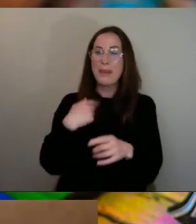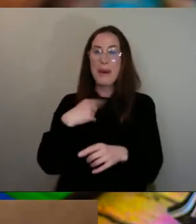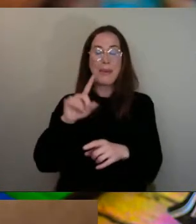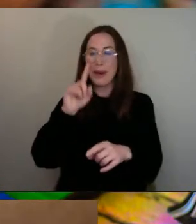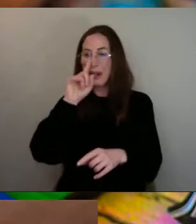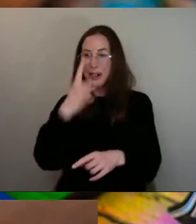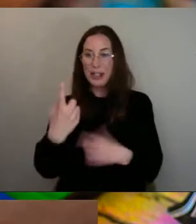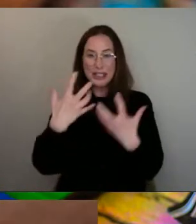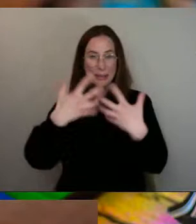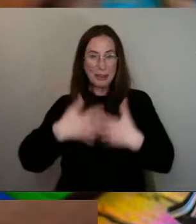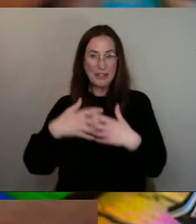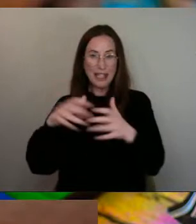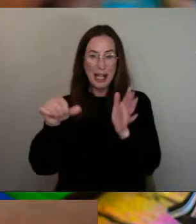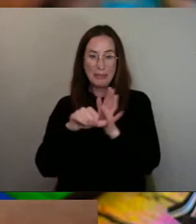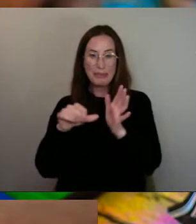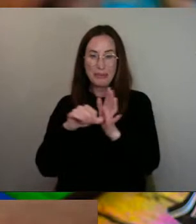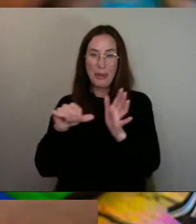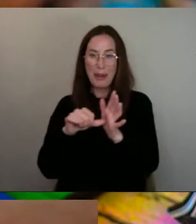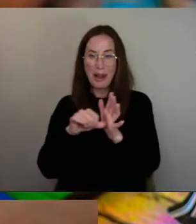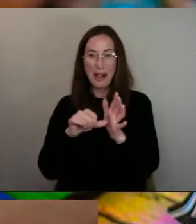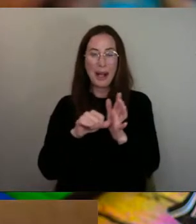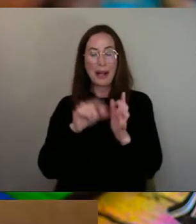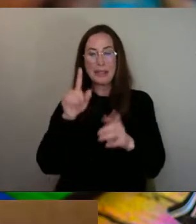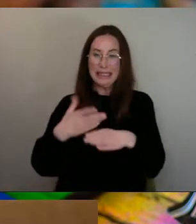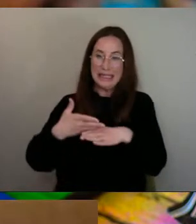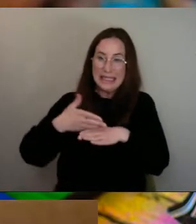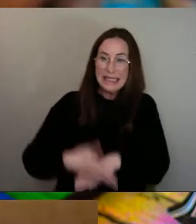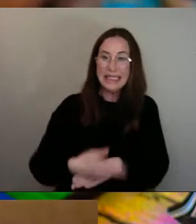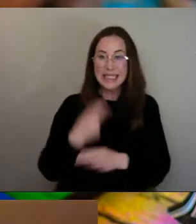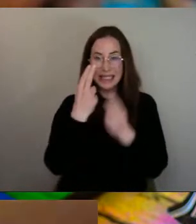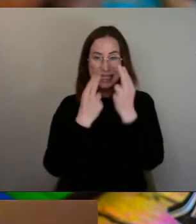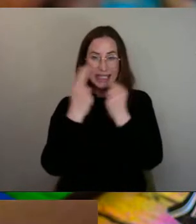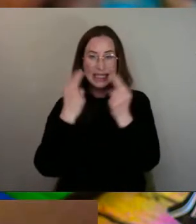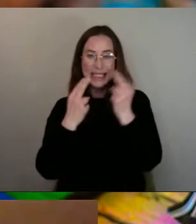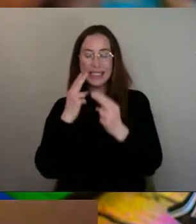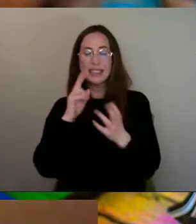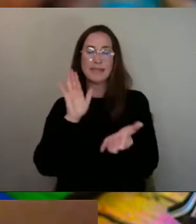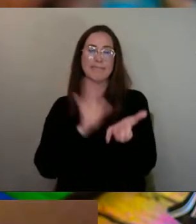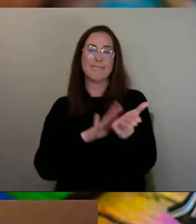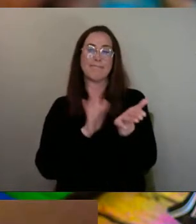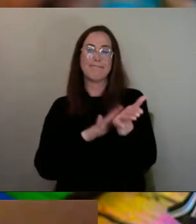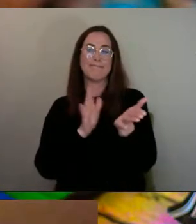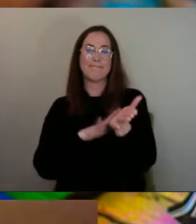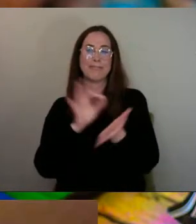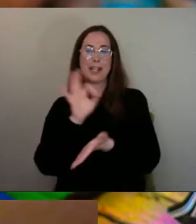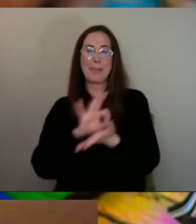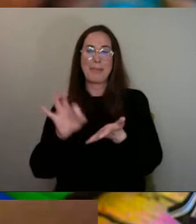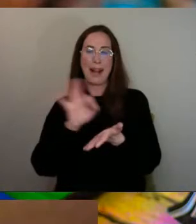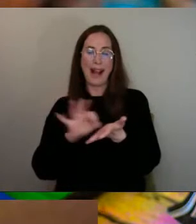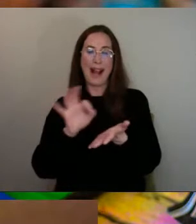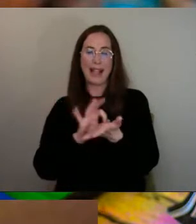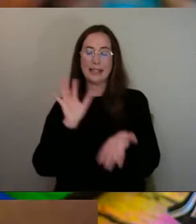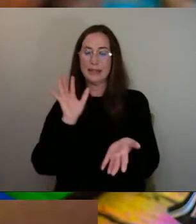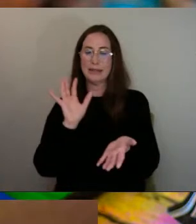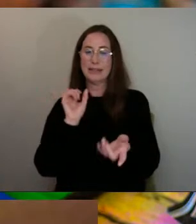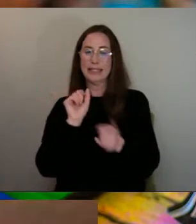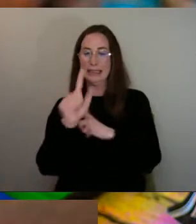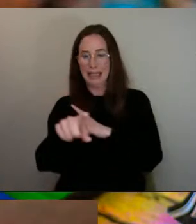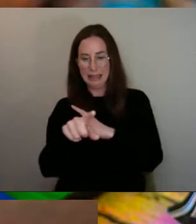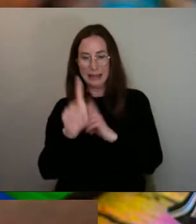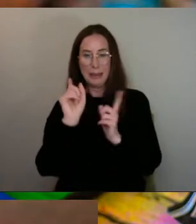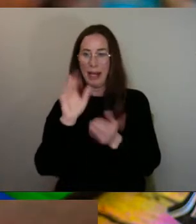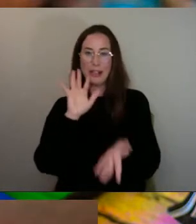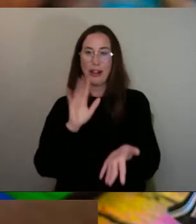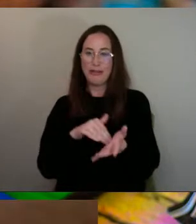because of tech issues. So she's gone to a lot of effort. So she's already earned herself a pen, which hasn't arrived yet. But